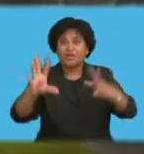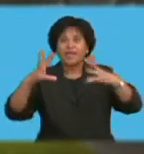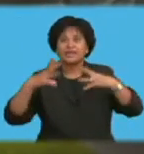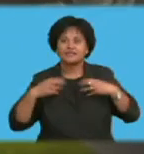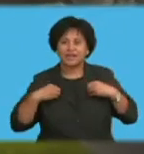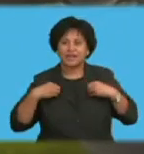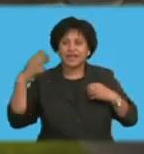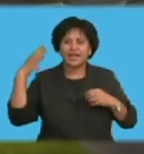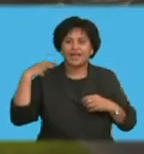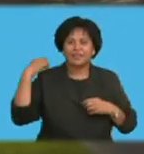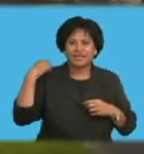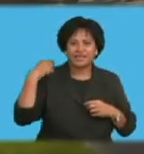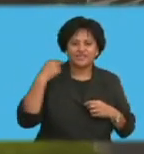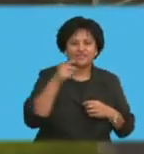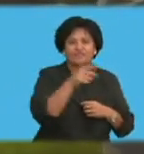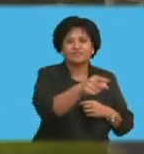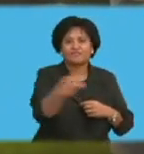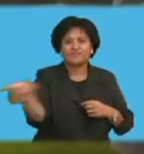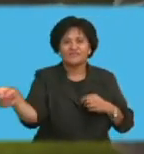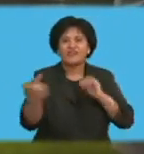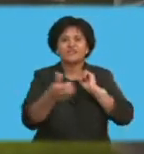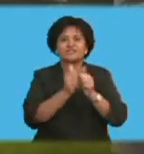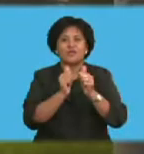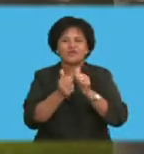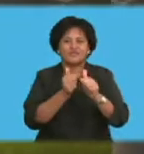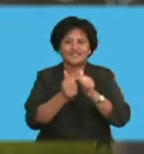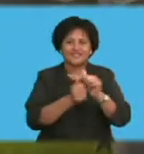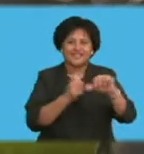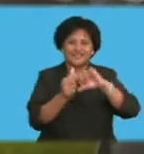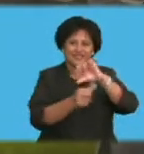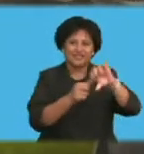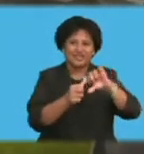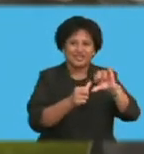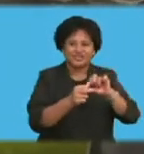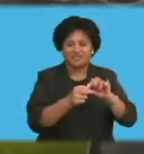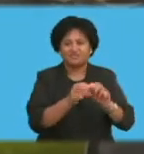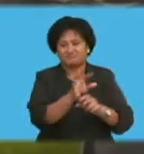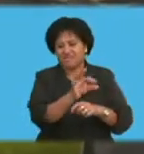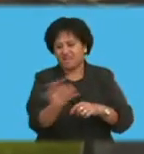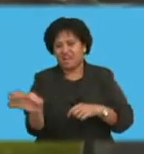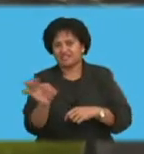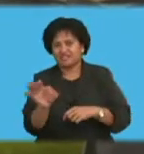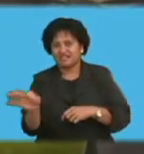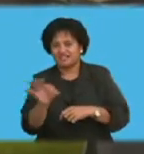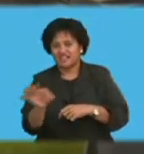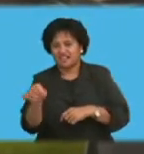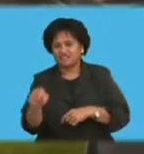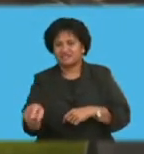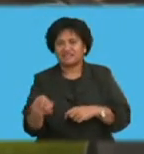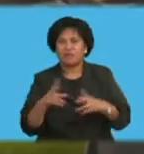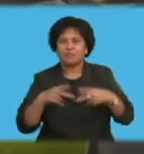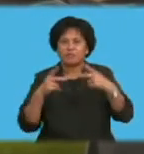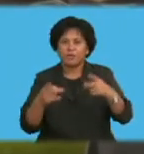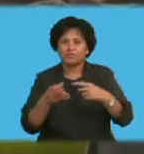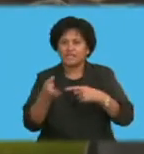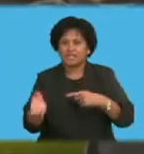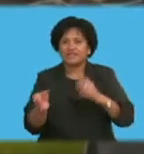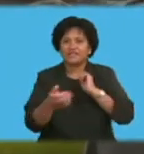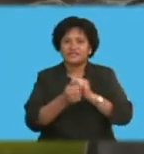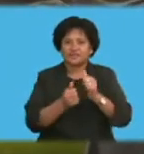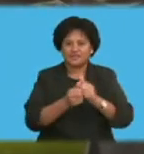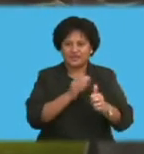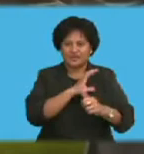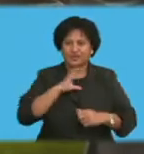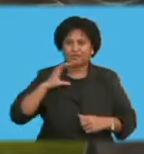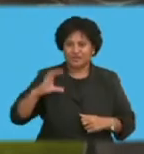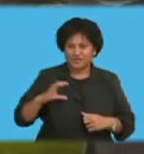by respective sporting organisations, and then those monies are disbursed through the sports Sports Commission to